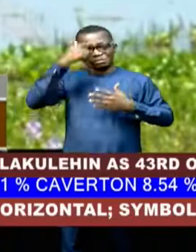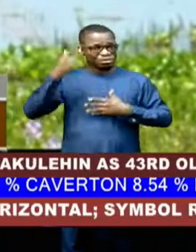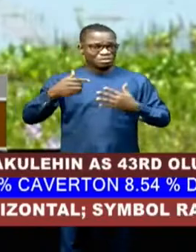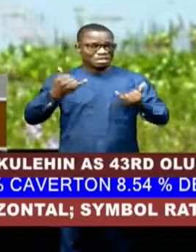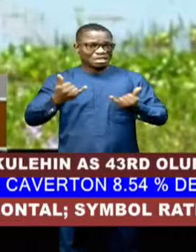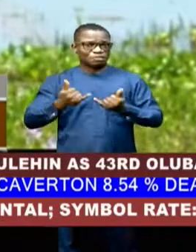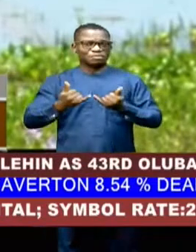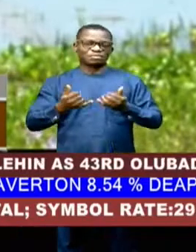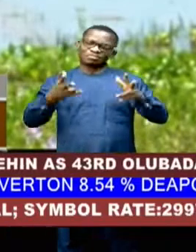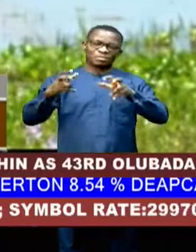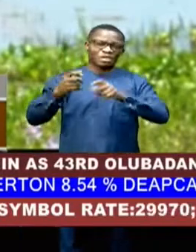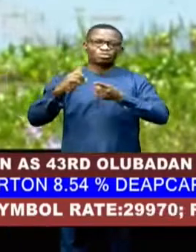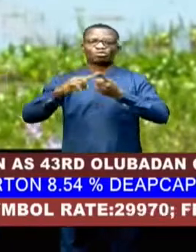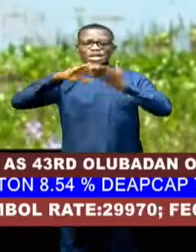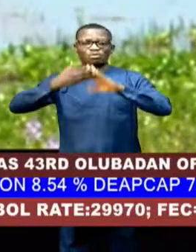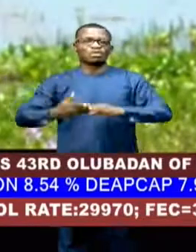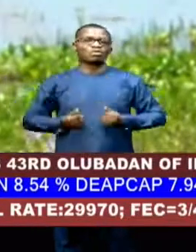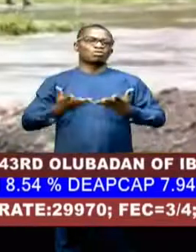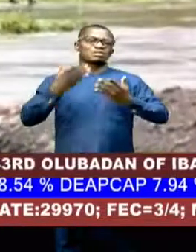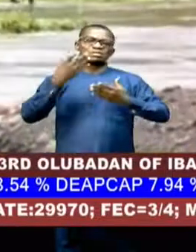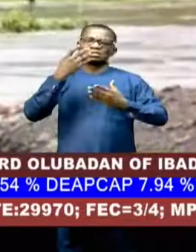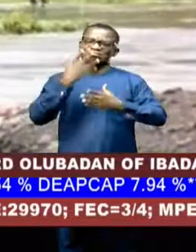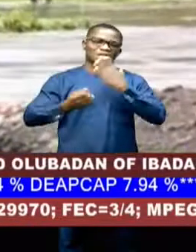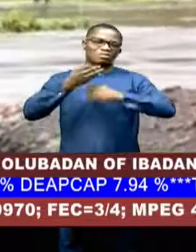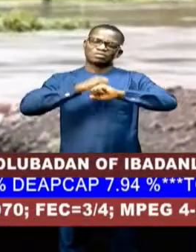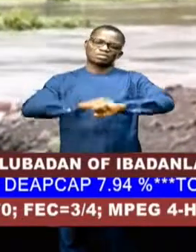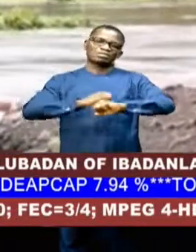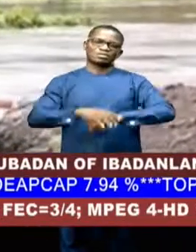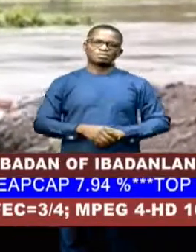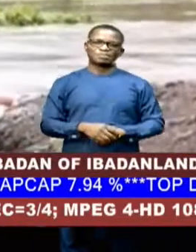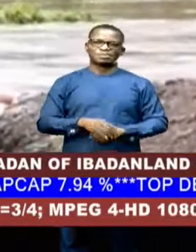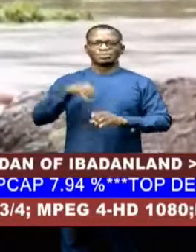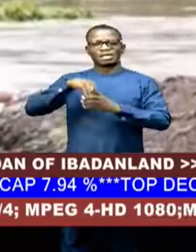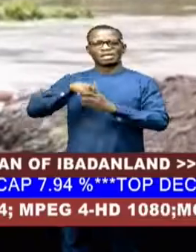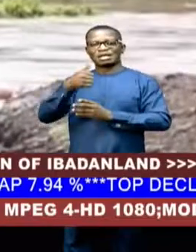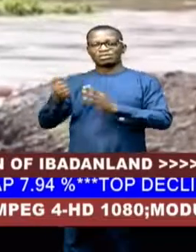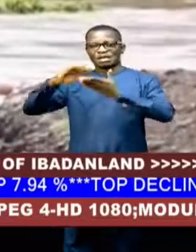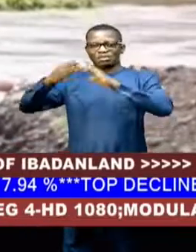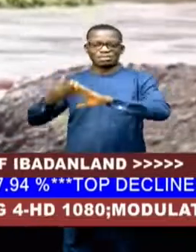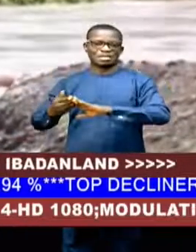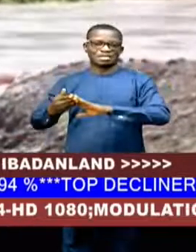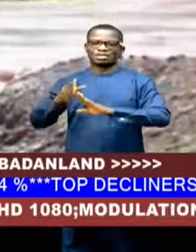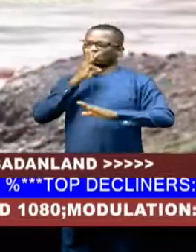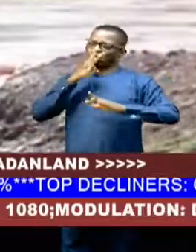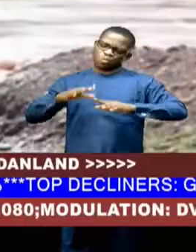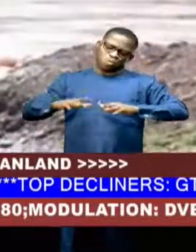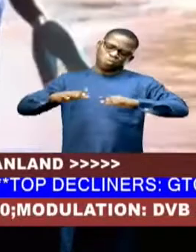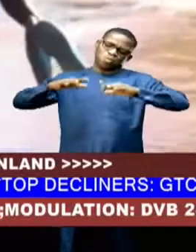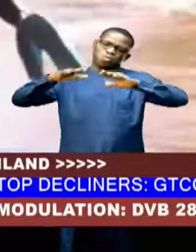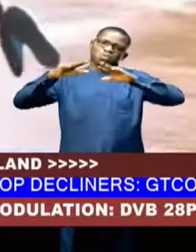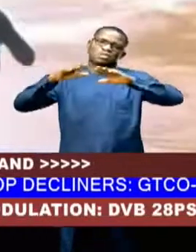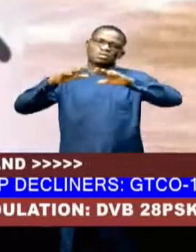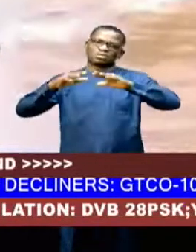threat to the community and causing a lot of insecurity. In Kirianga County, floodwaters swept away